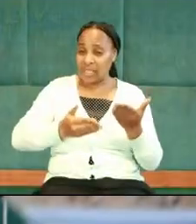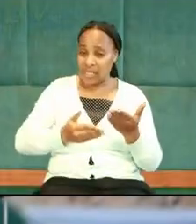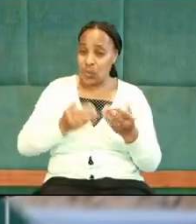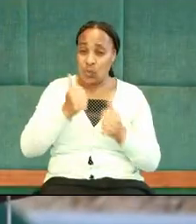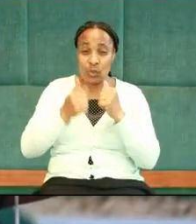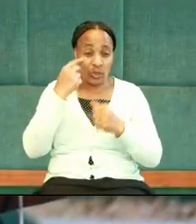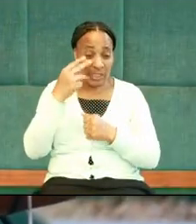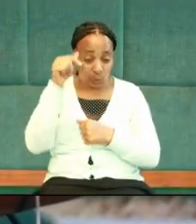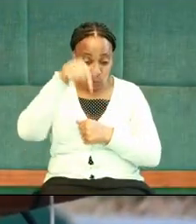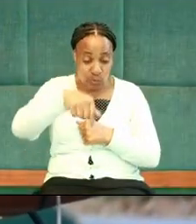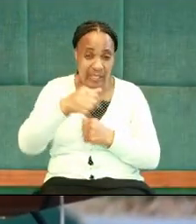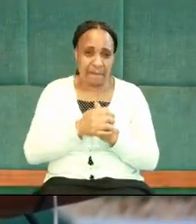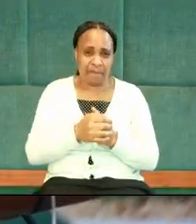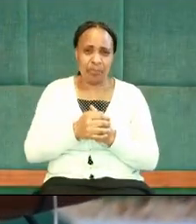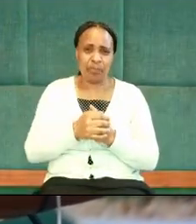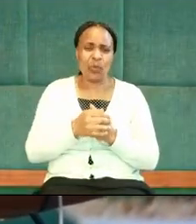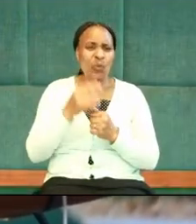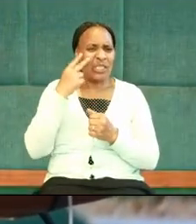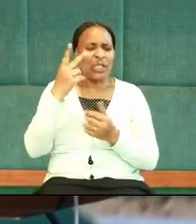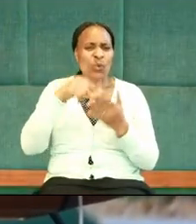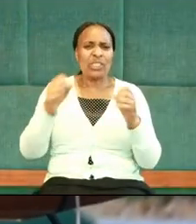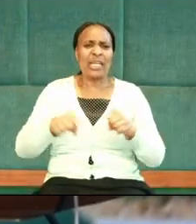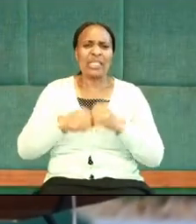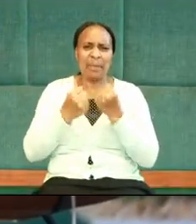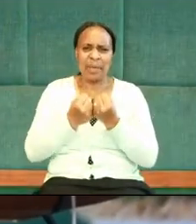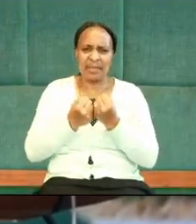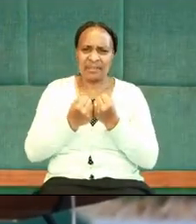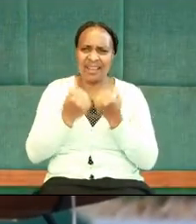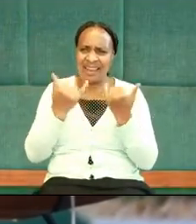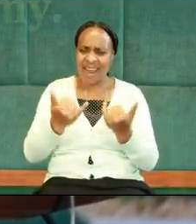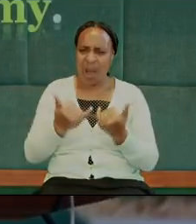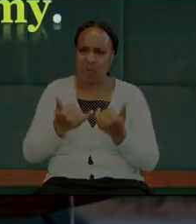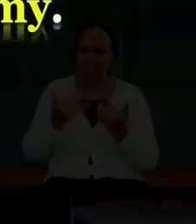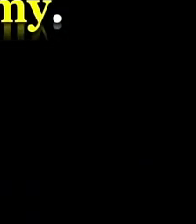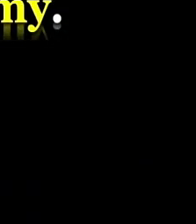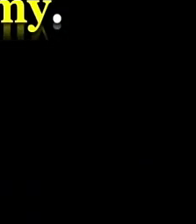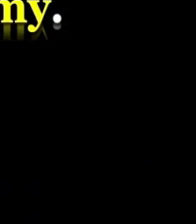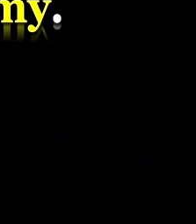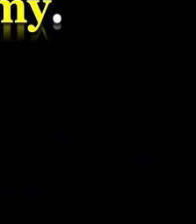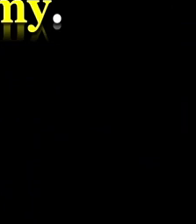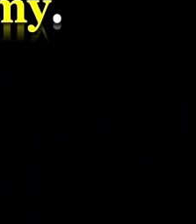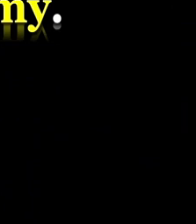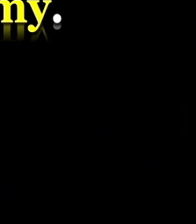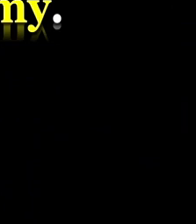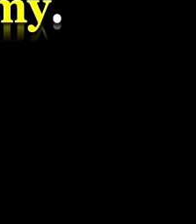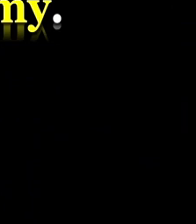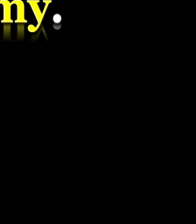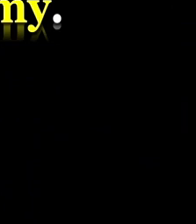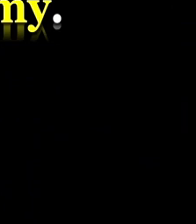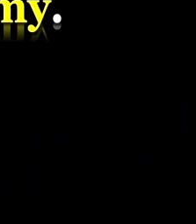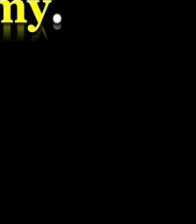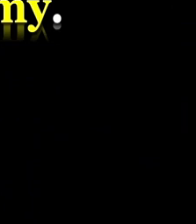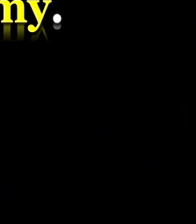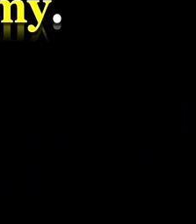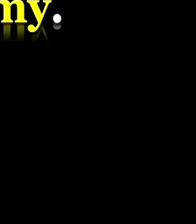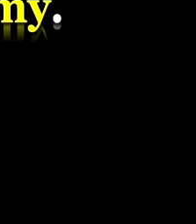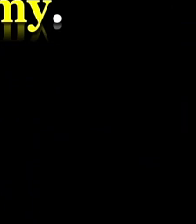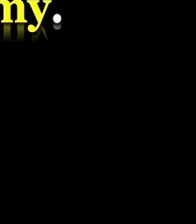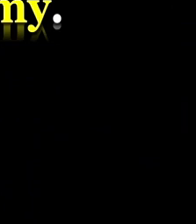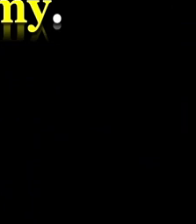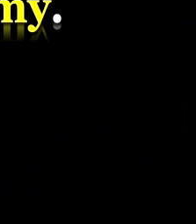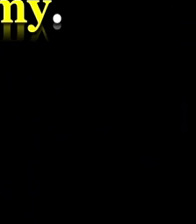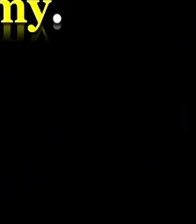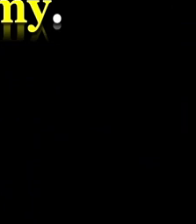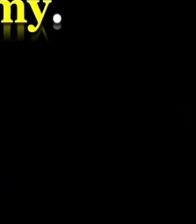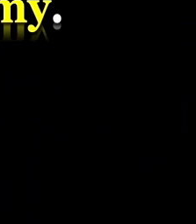see today, we see the resultant. Society flounce sex in everything. The effects are far